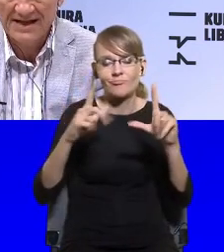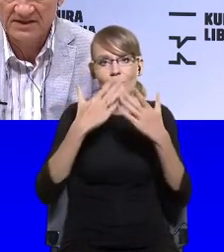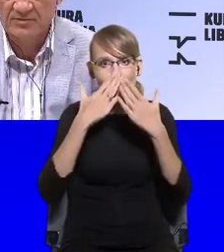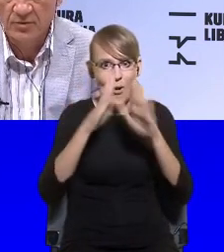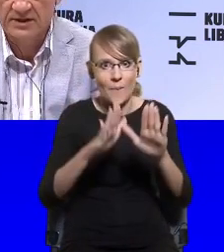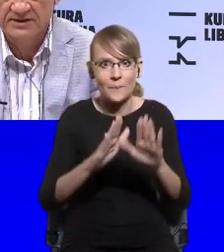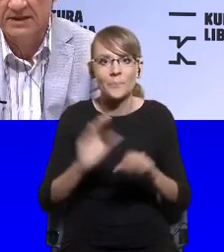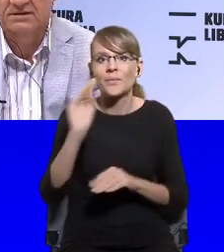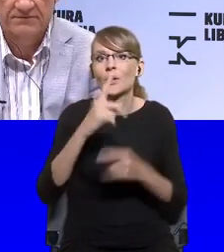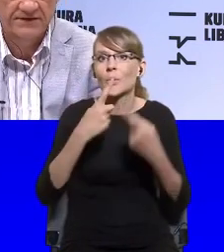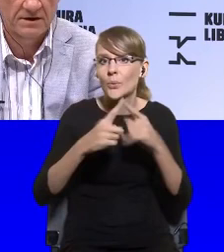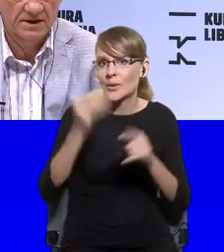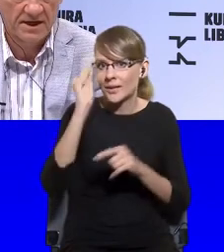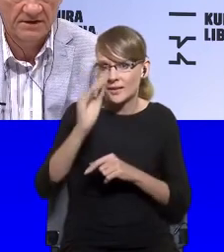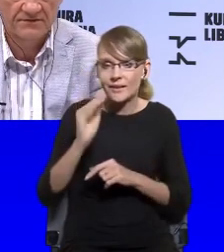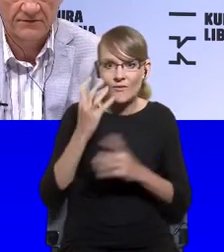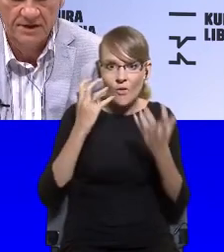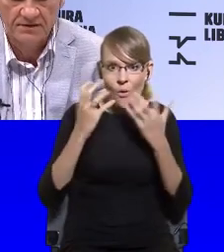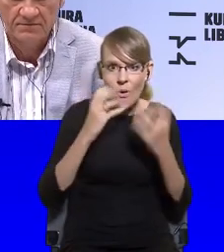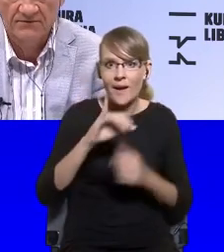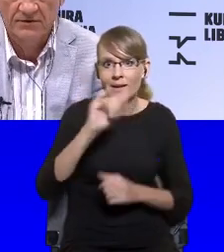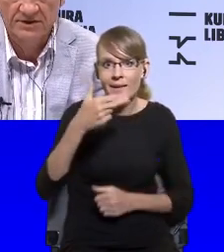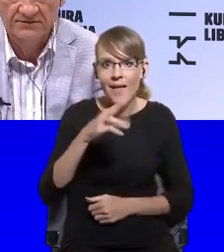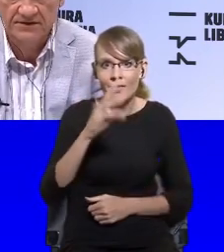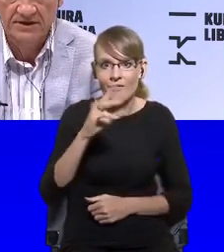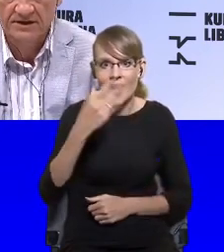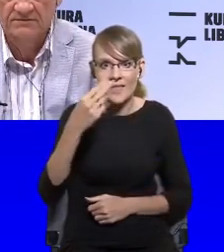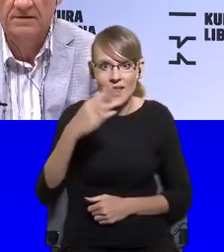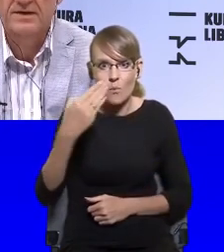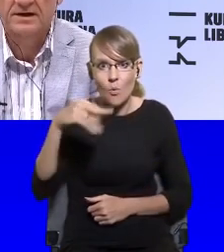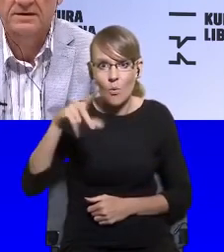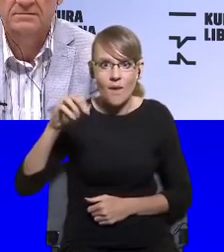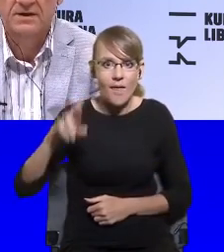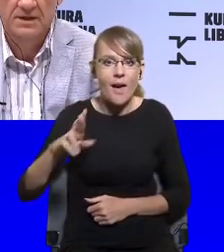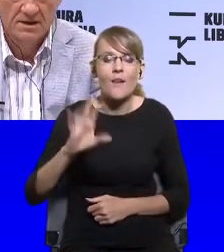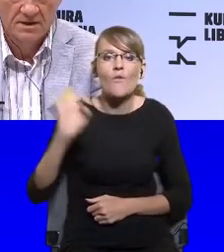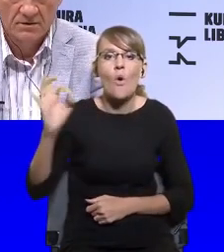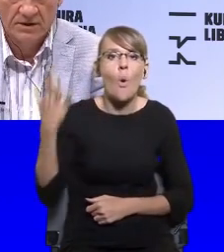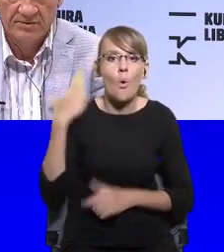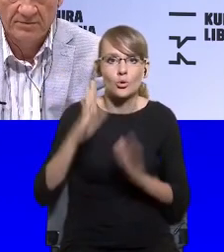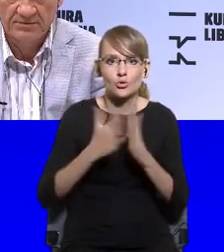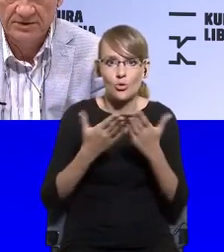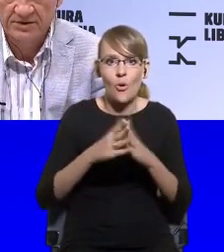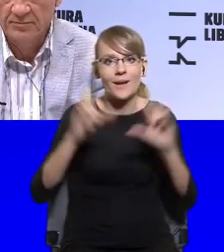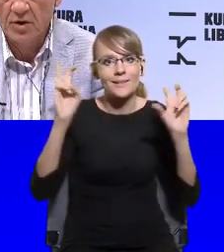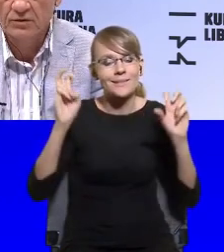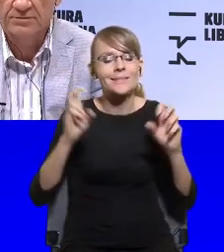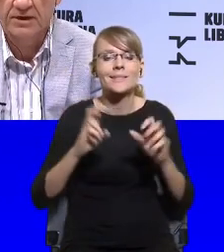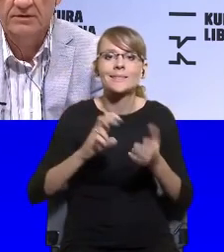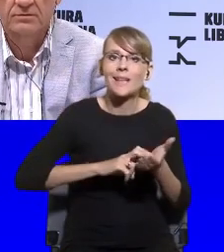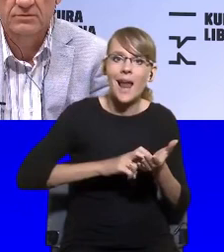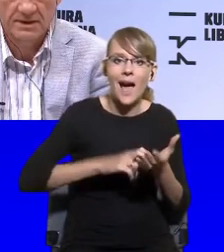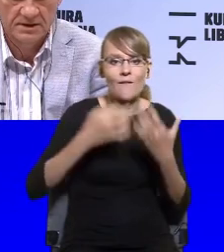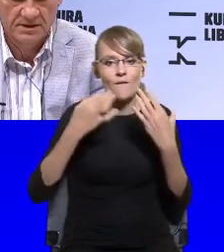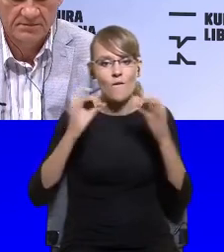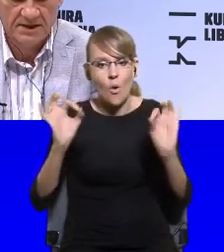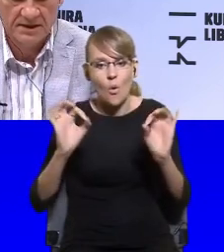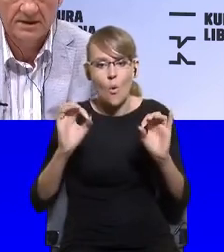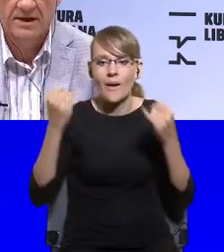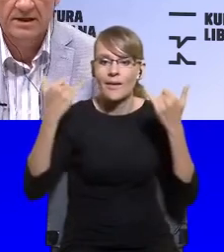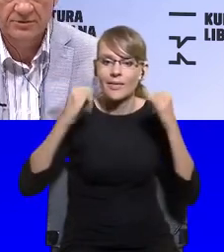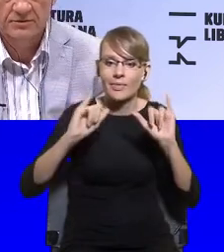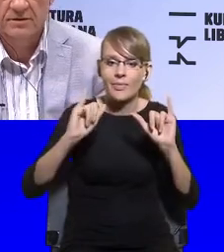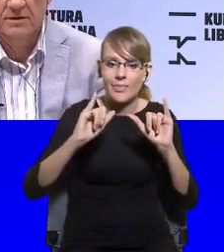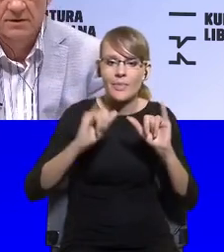Miller's last book entitled Fear and Freedom for a Different Kind of Liberalism will be published in Polish by Kultura Liberalna,